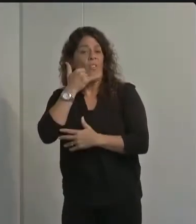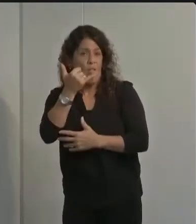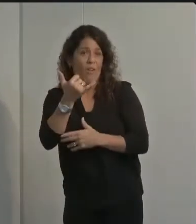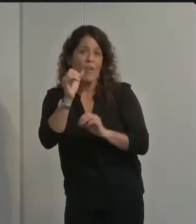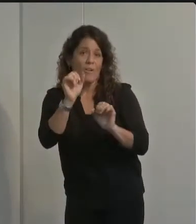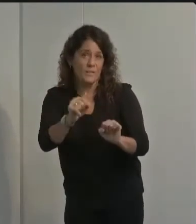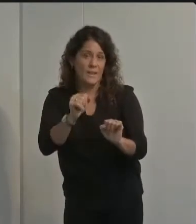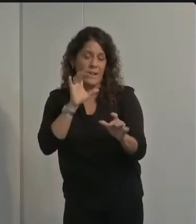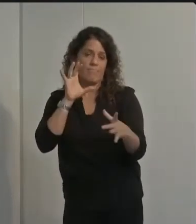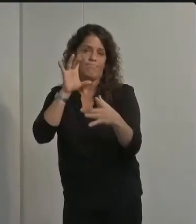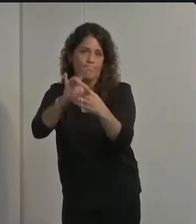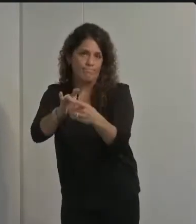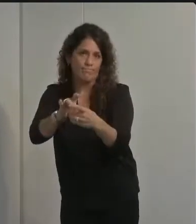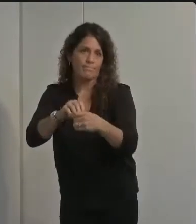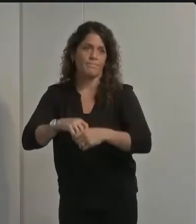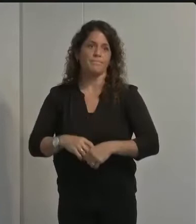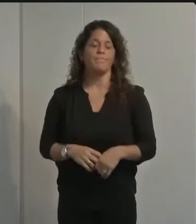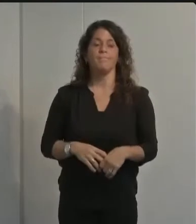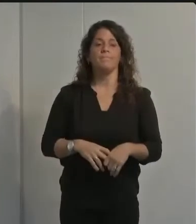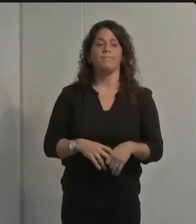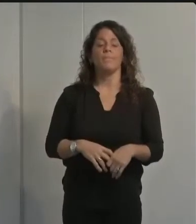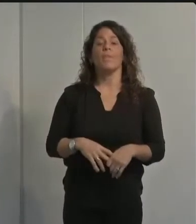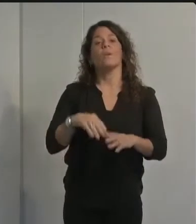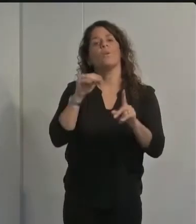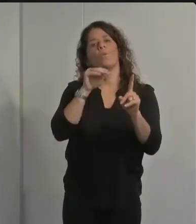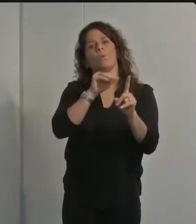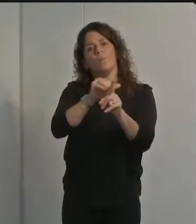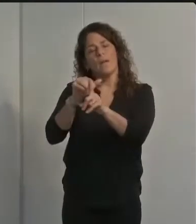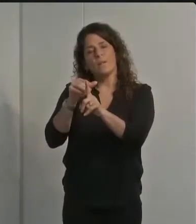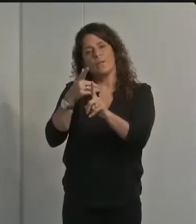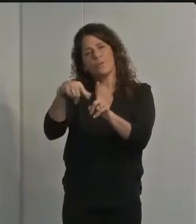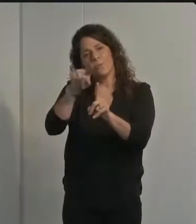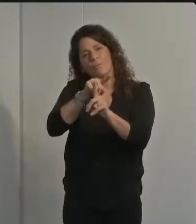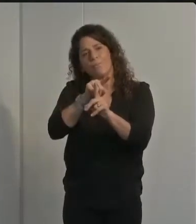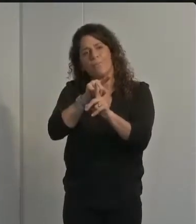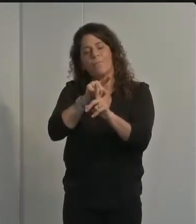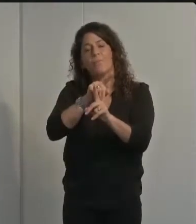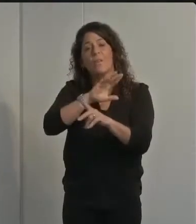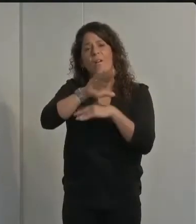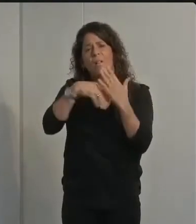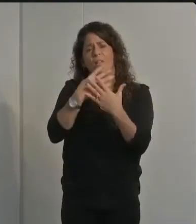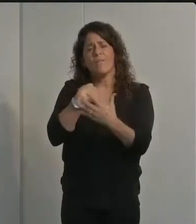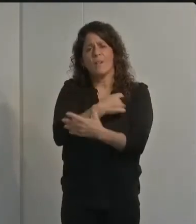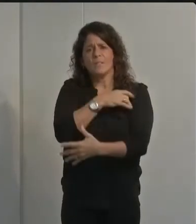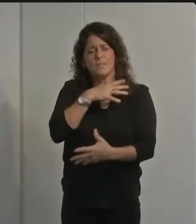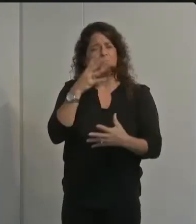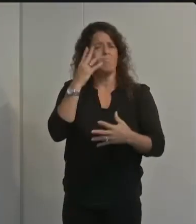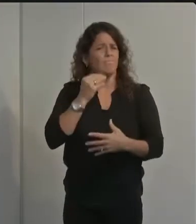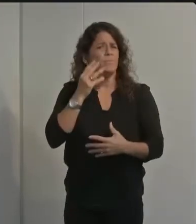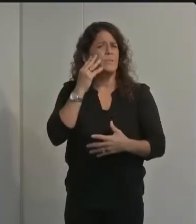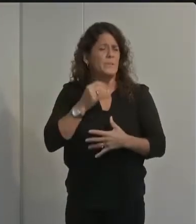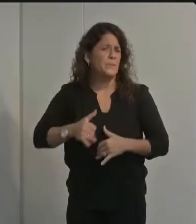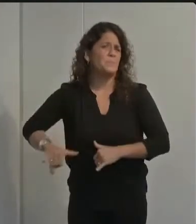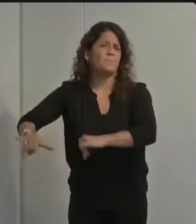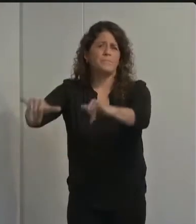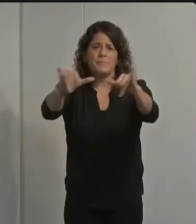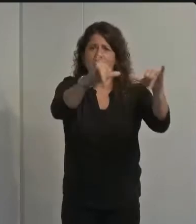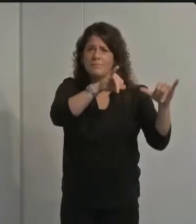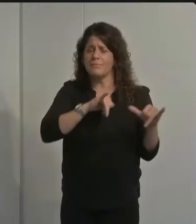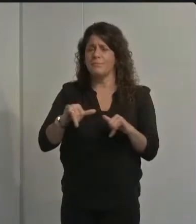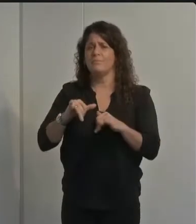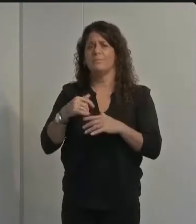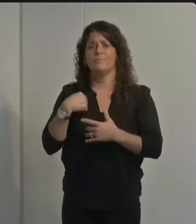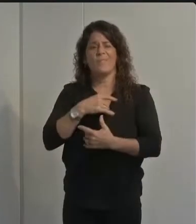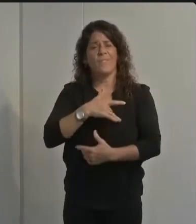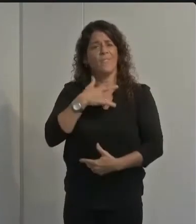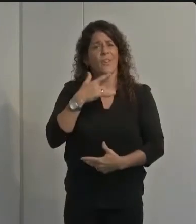location a reminder in closing that we are all in this together and we are all feeling the weight